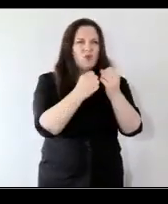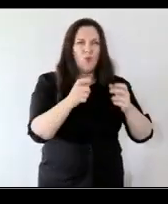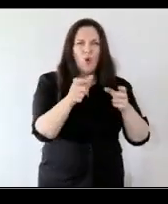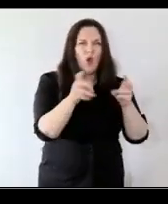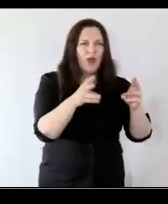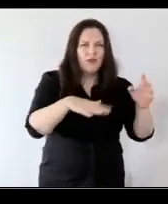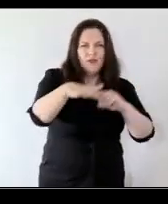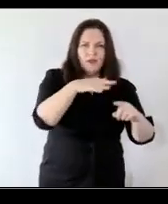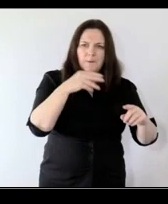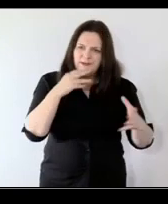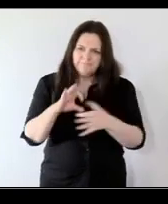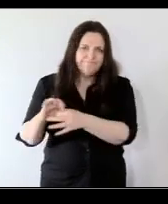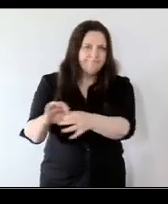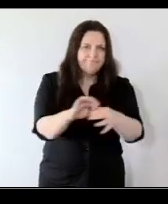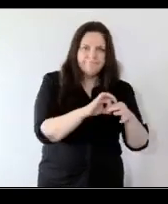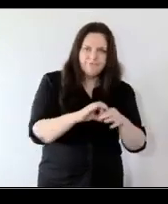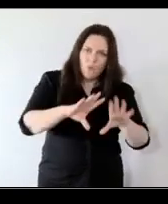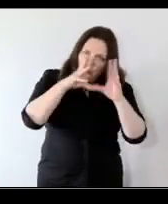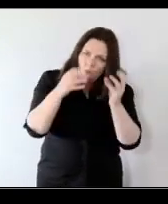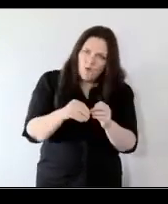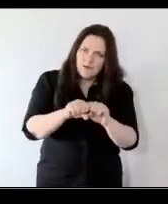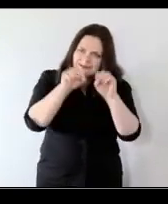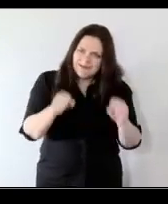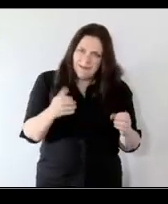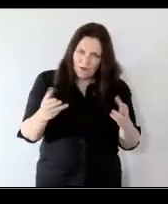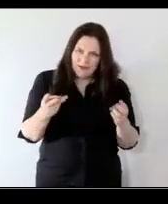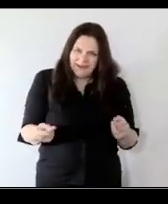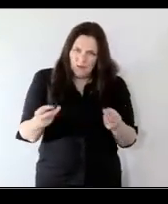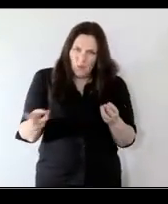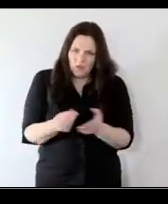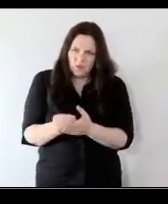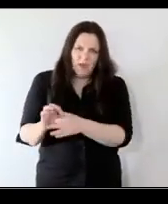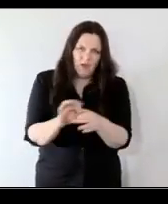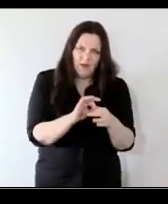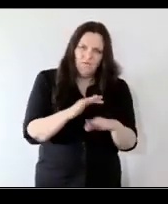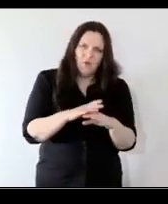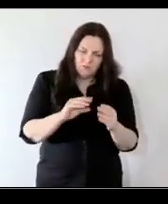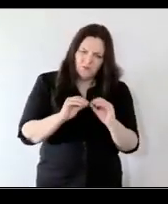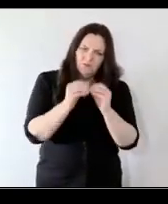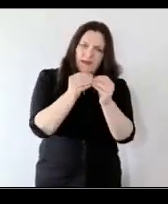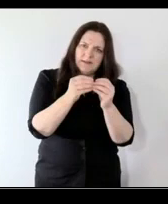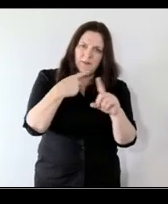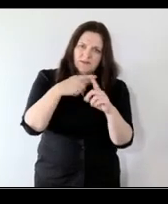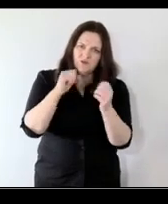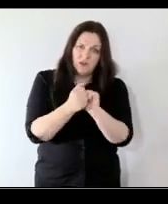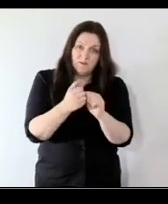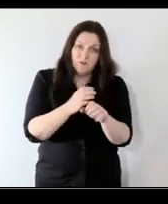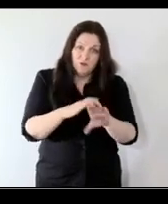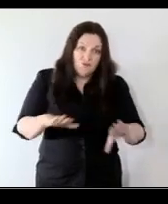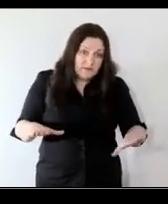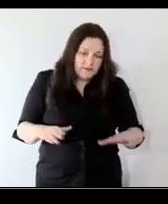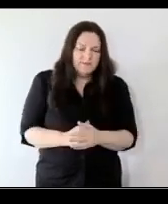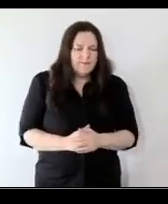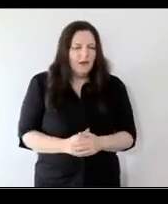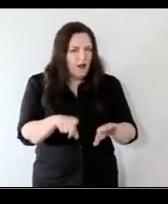but really trying to think about how the whole system needs to work together to create positive change for children now that takes